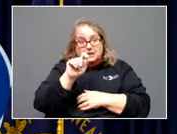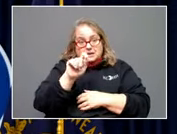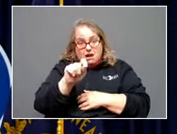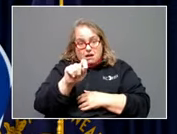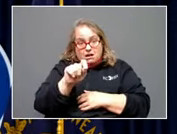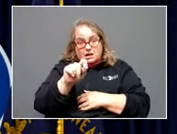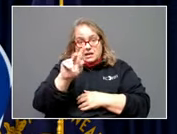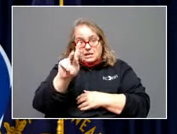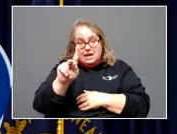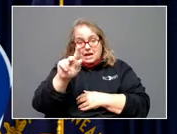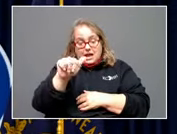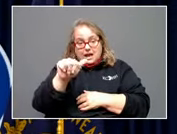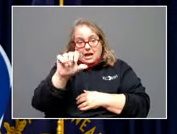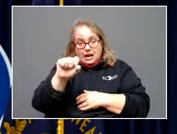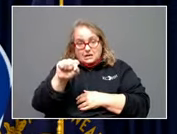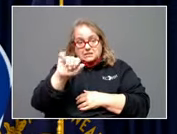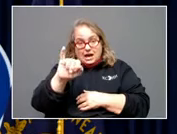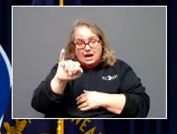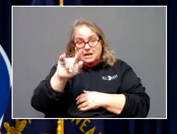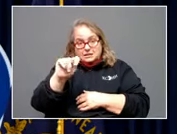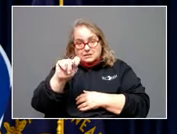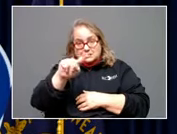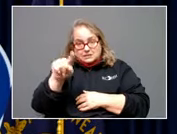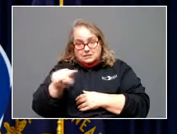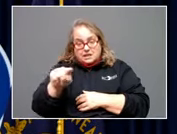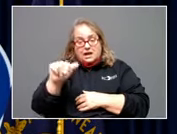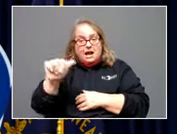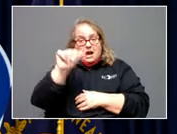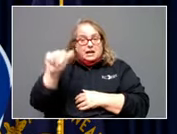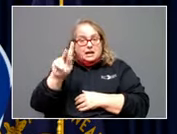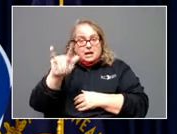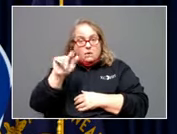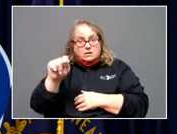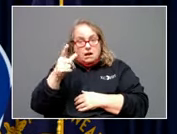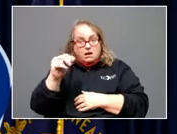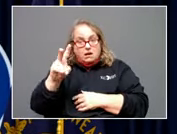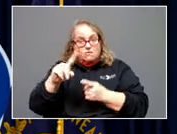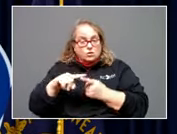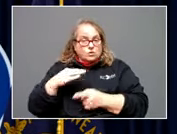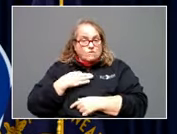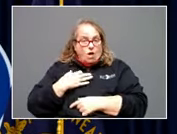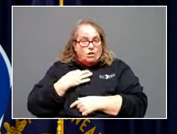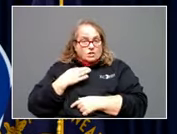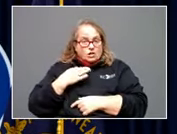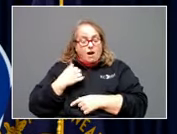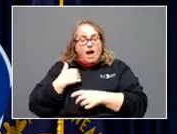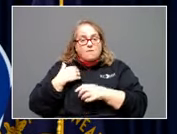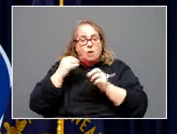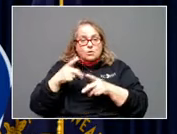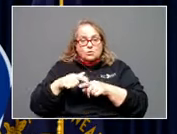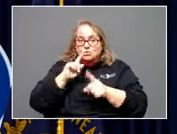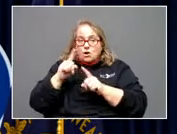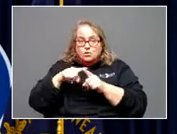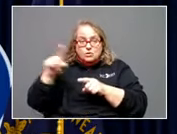K-A-S-I-T-Z at KY.gov. I got to talk to him and apologize for putting